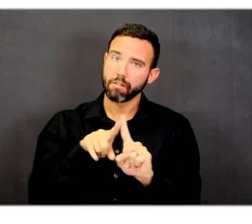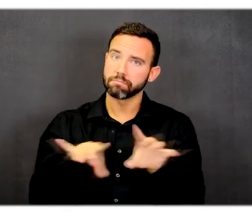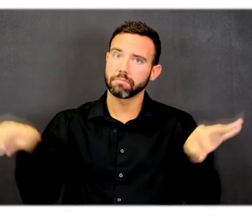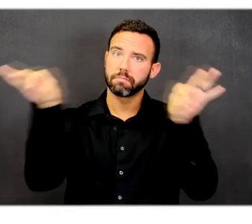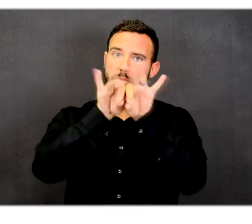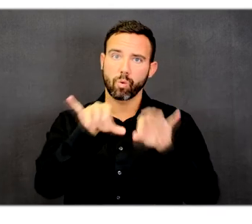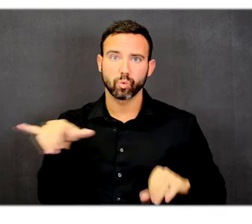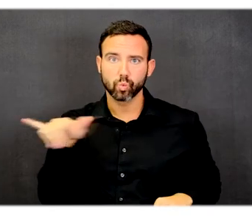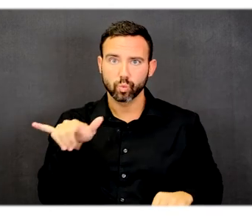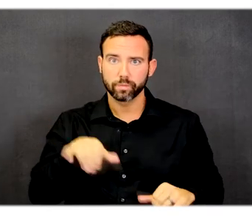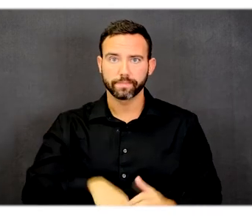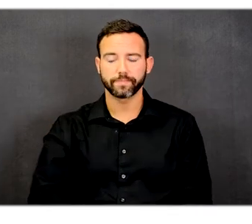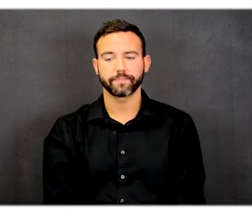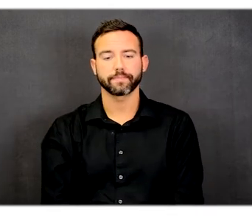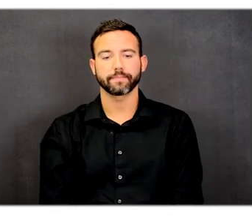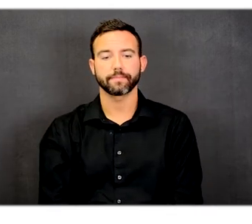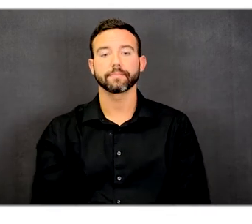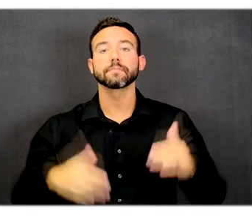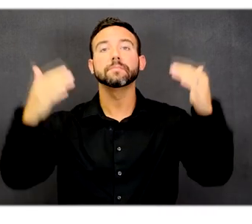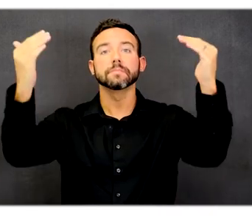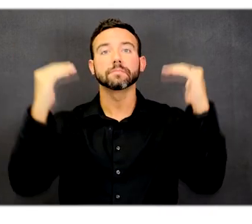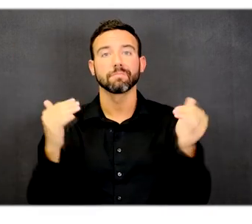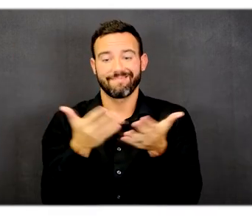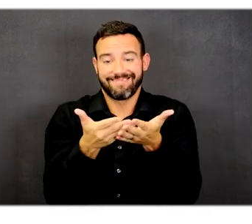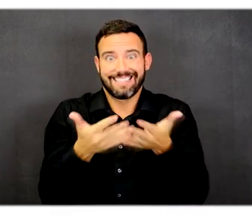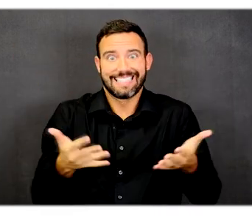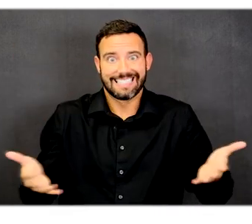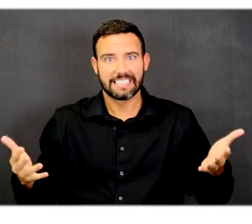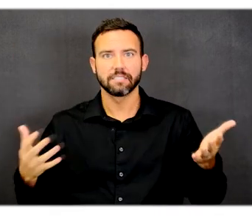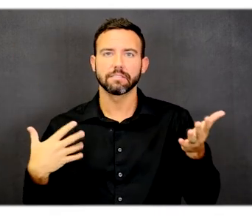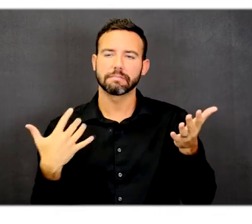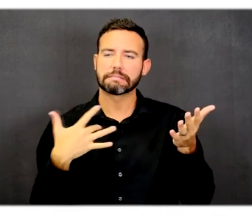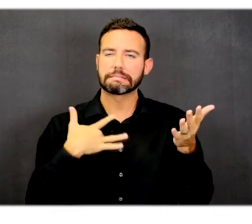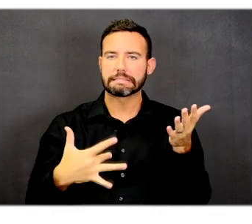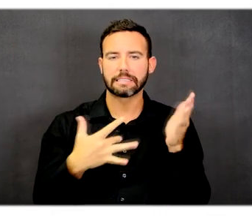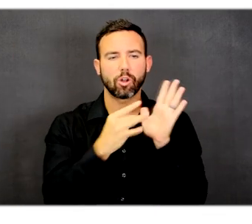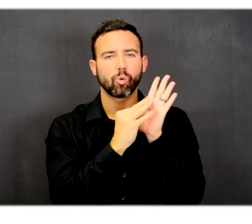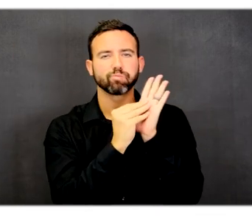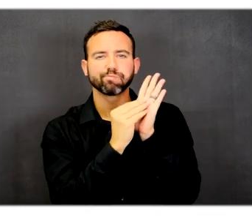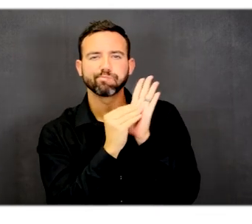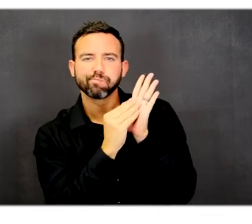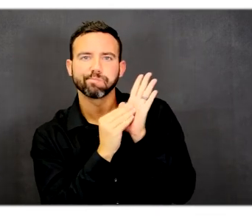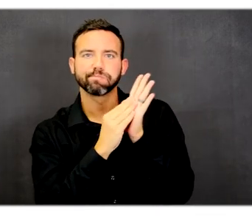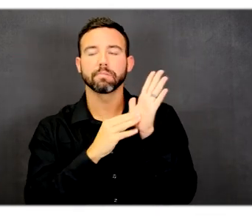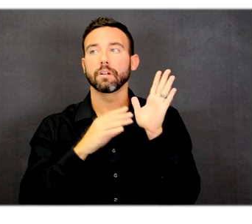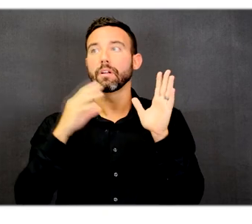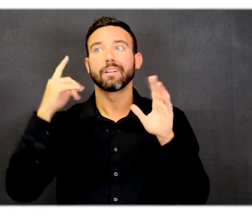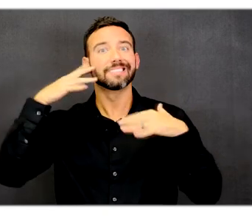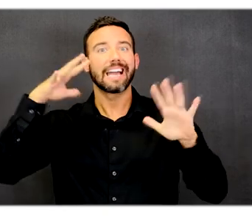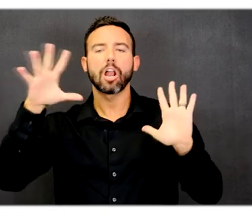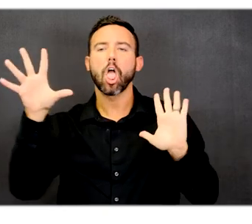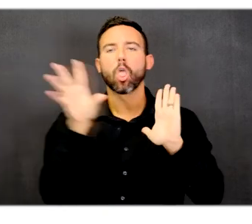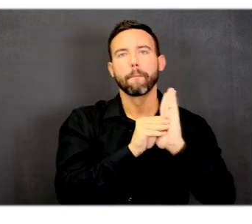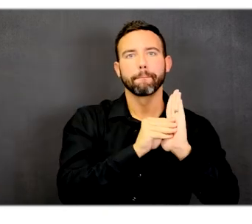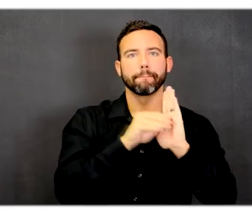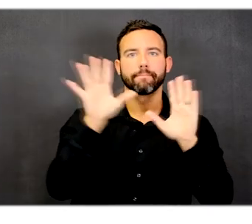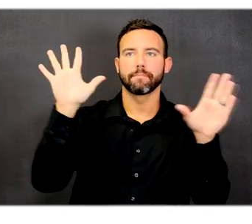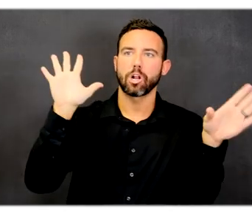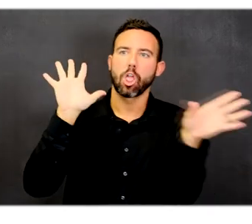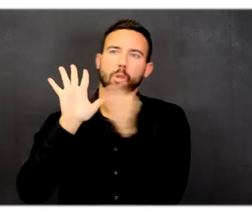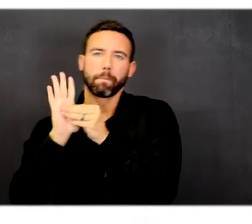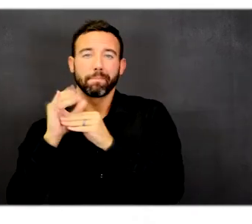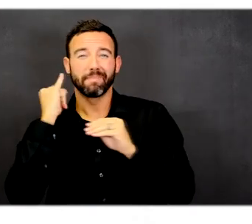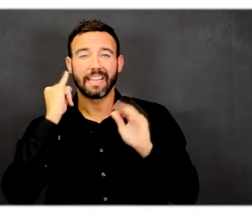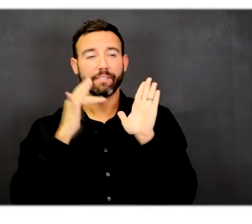Materials with texture absorb more sound. Materials with smooth surfaces are more reflective and